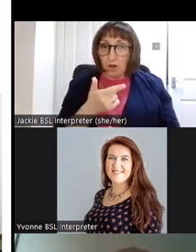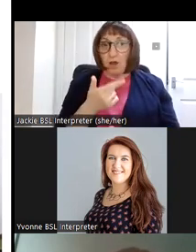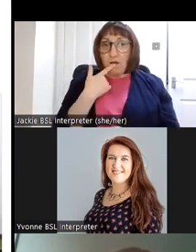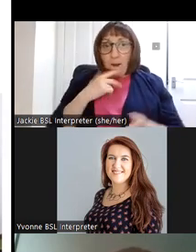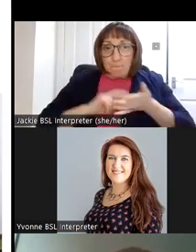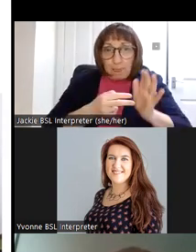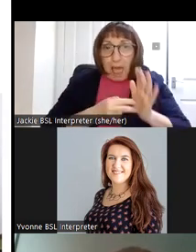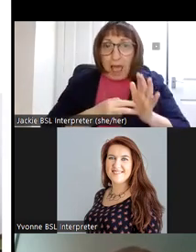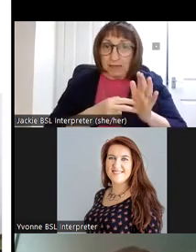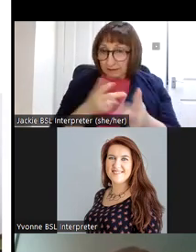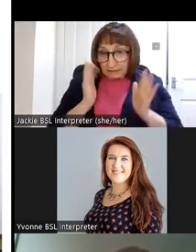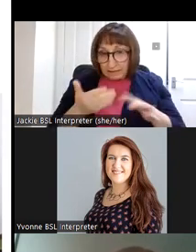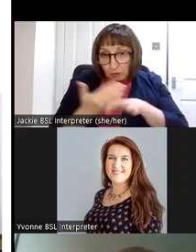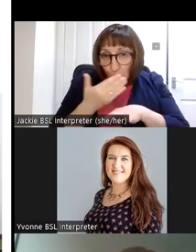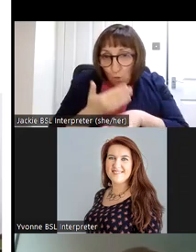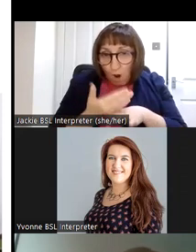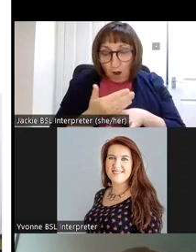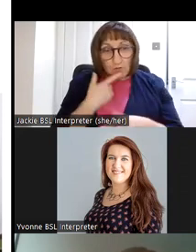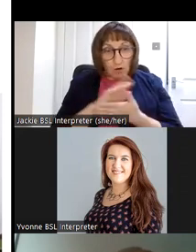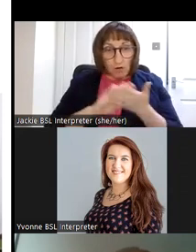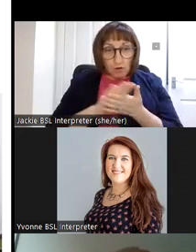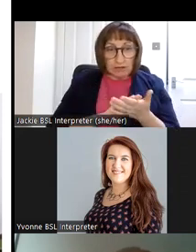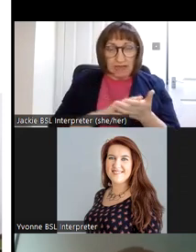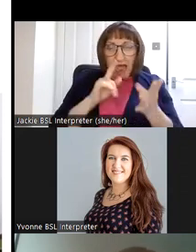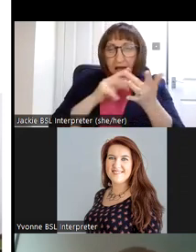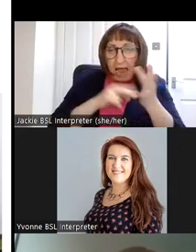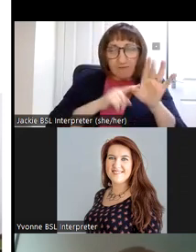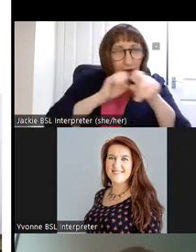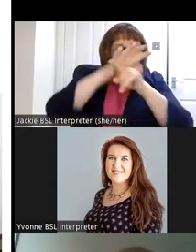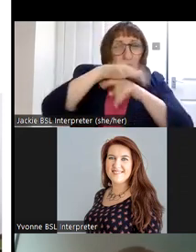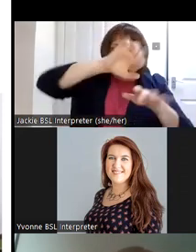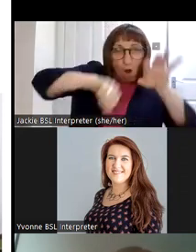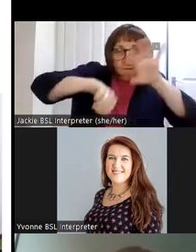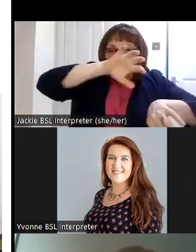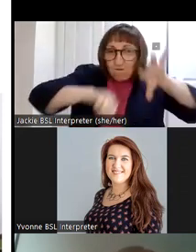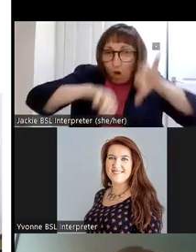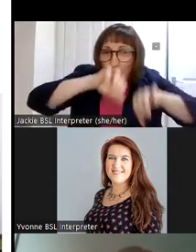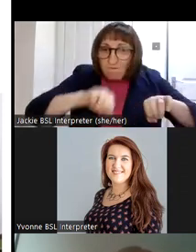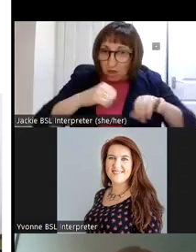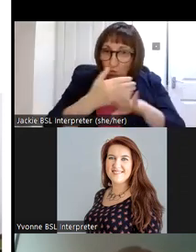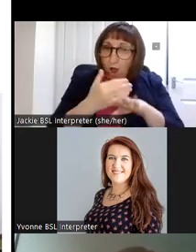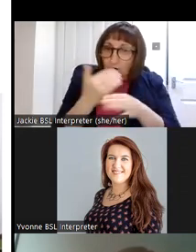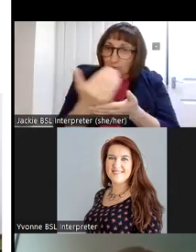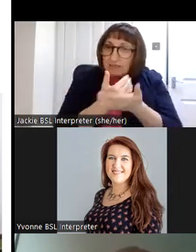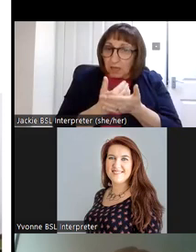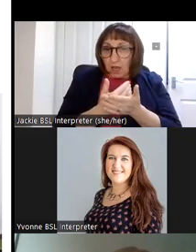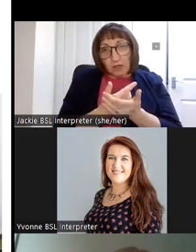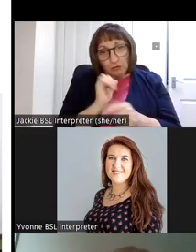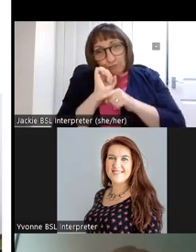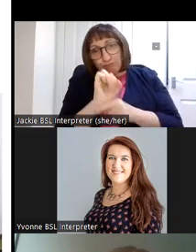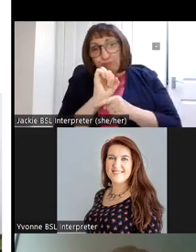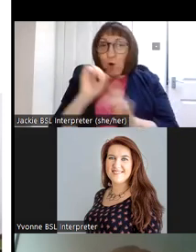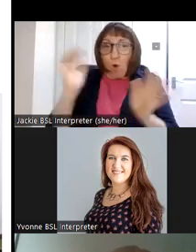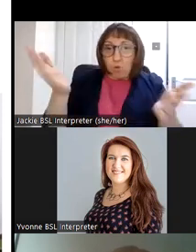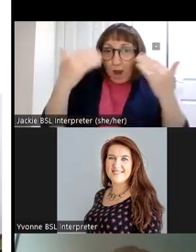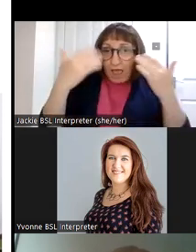and essential works in removal of ivy and then work in its conservation to withstand future weather events